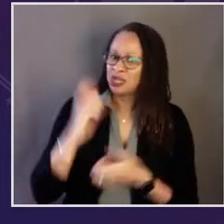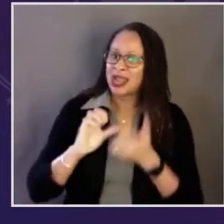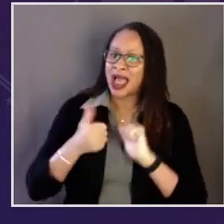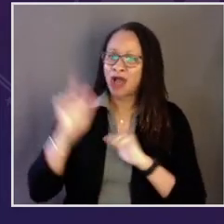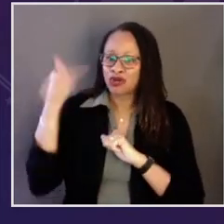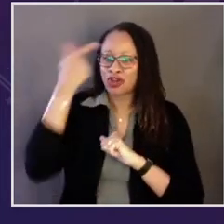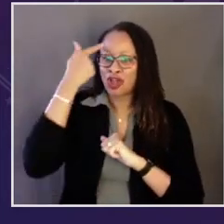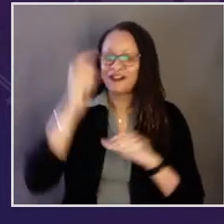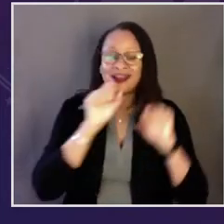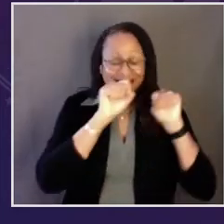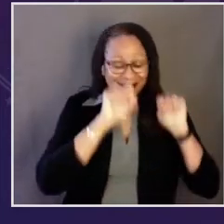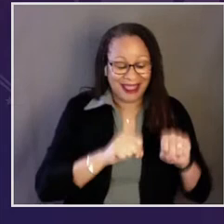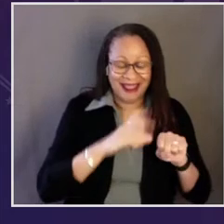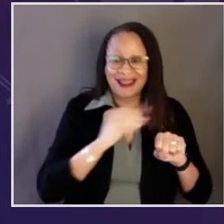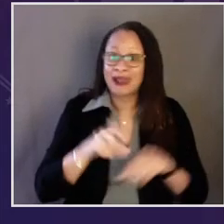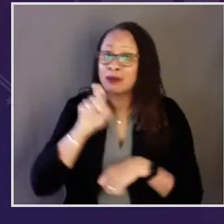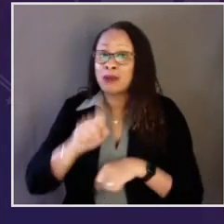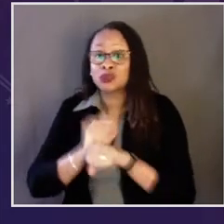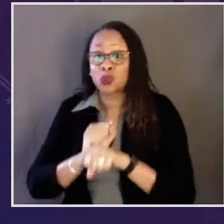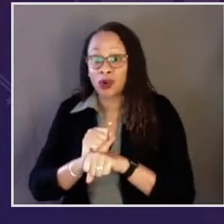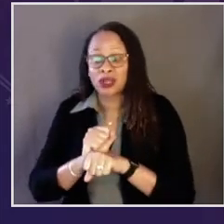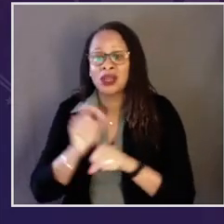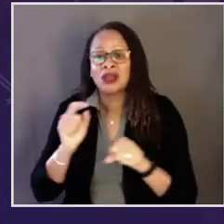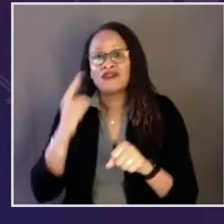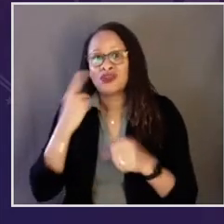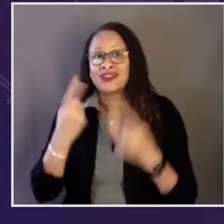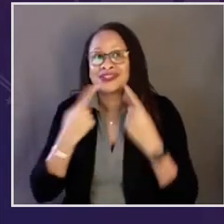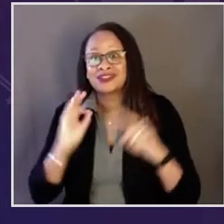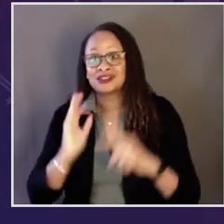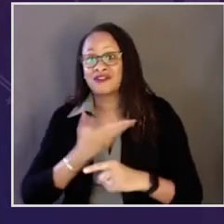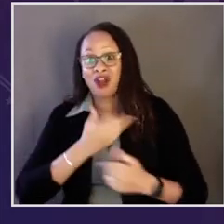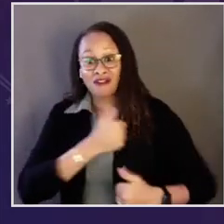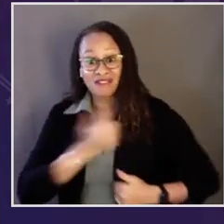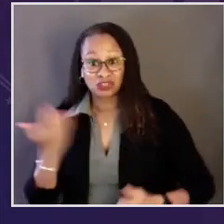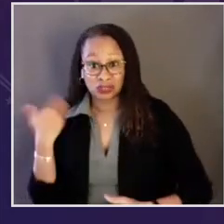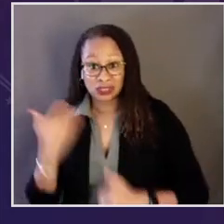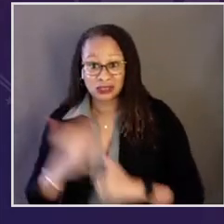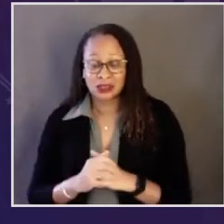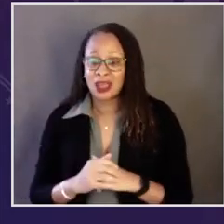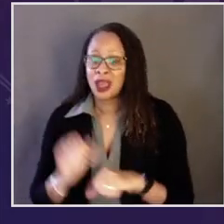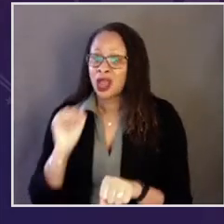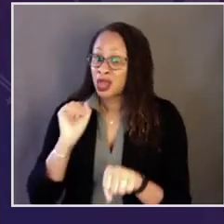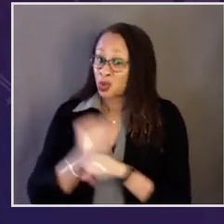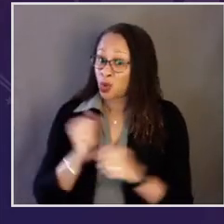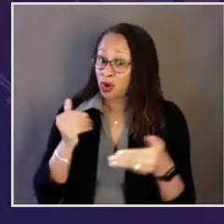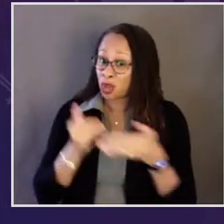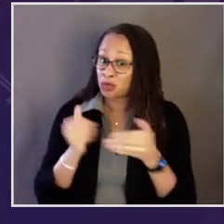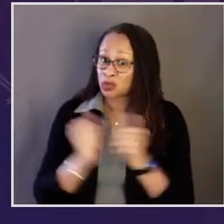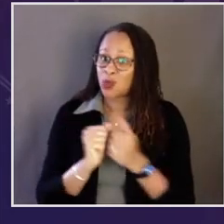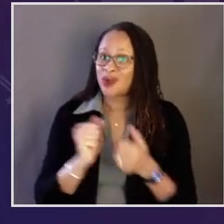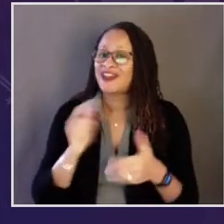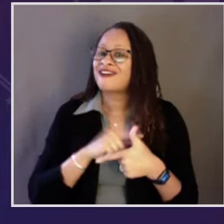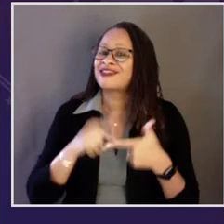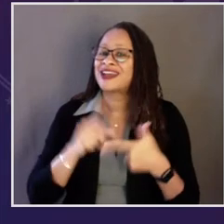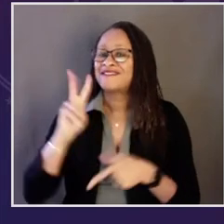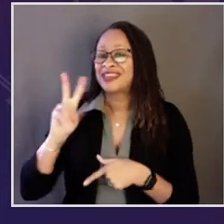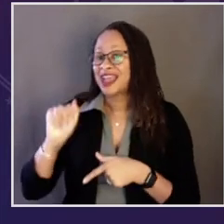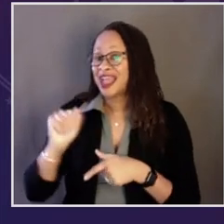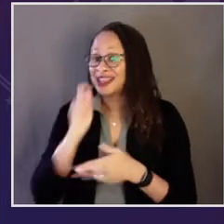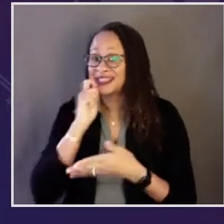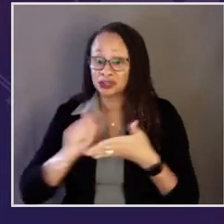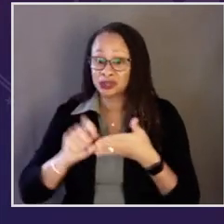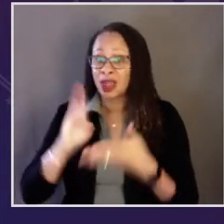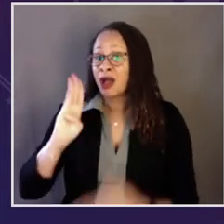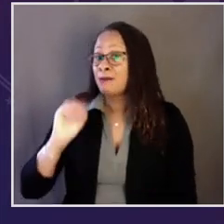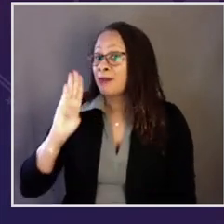manager with an innate understanding for how government can and must work for our veterans. He worked